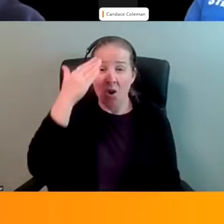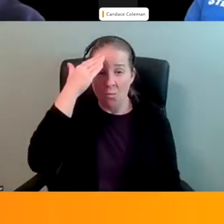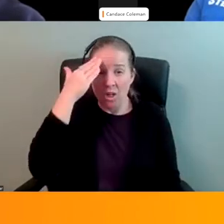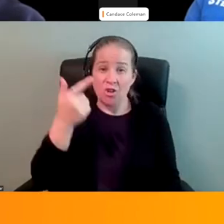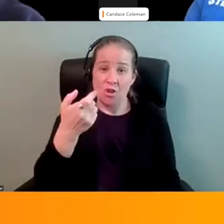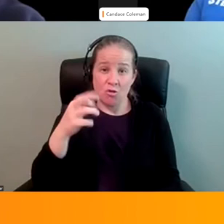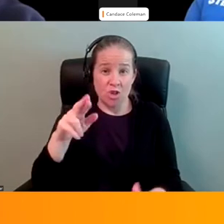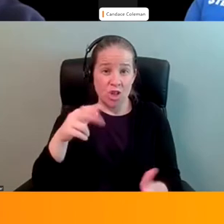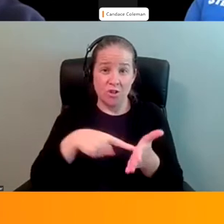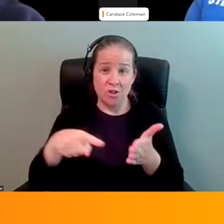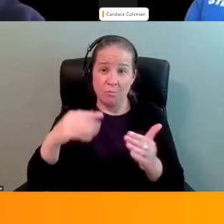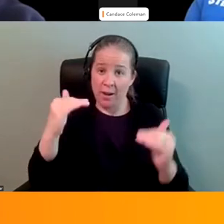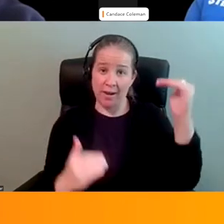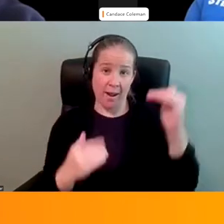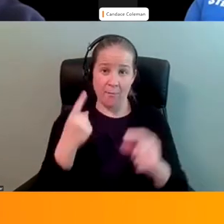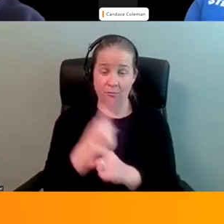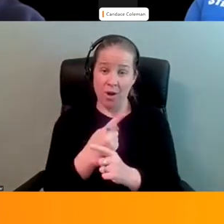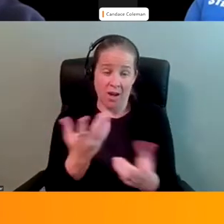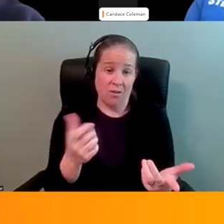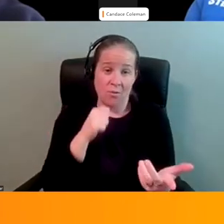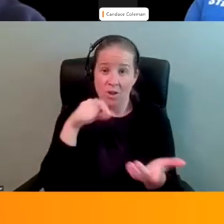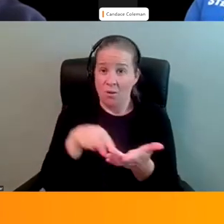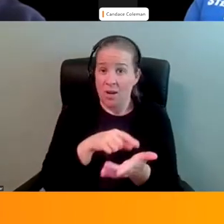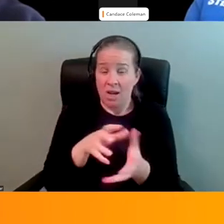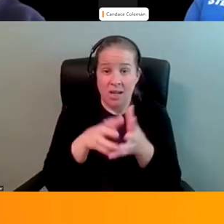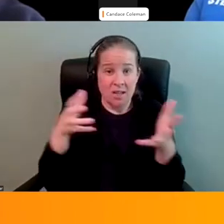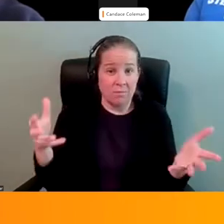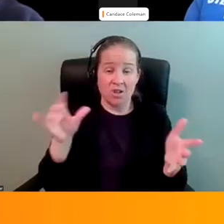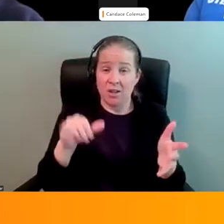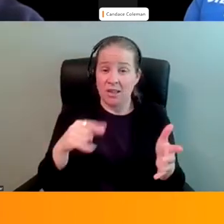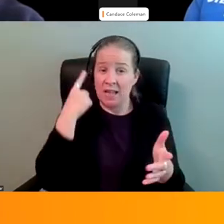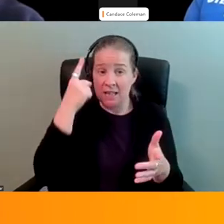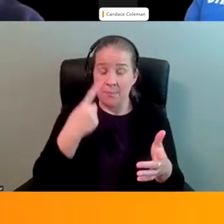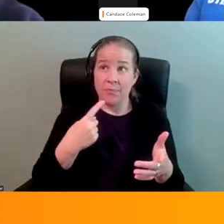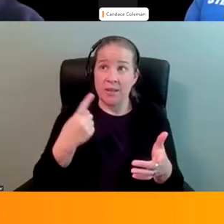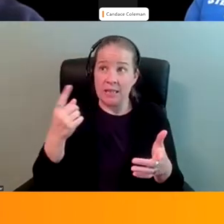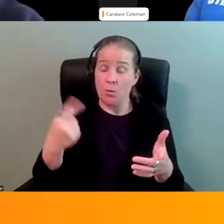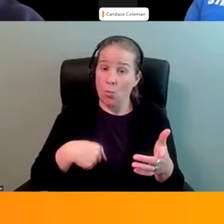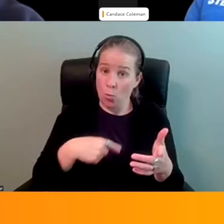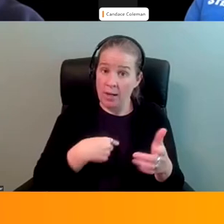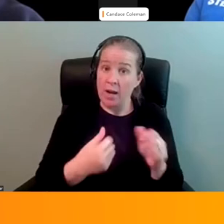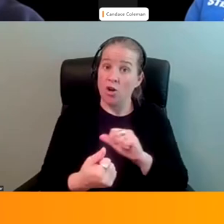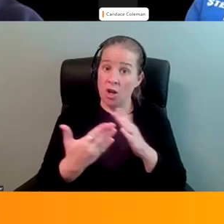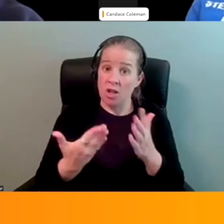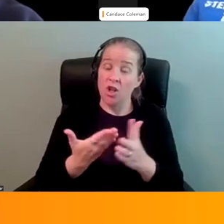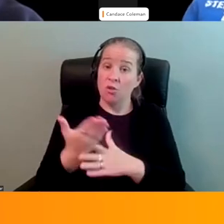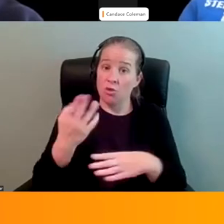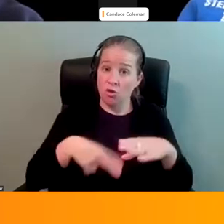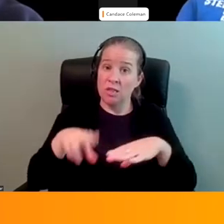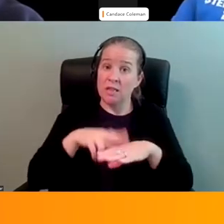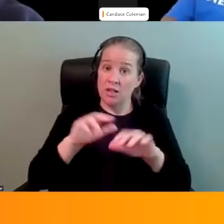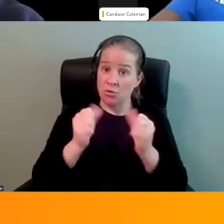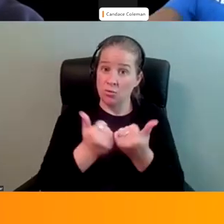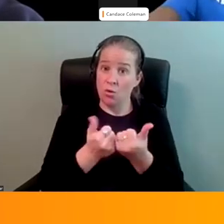pay gap, right? Like, we don't get paid as much. And that's something that we're definitely addressing through the National Association of Social